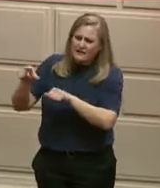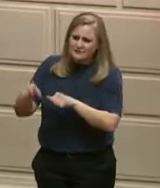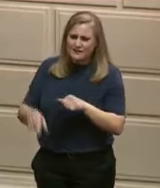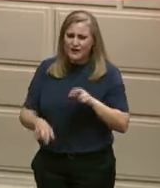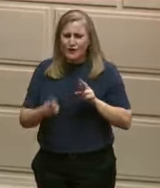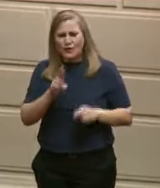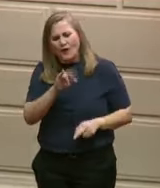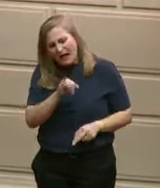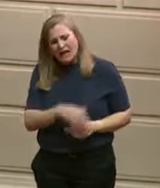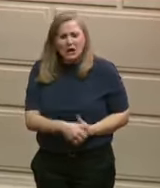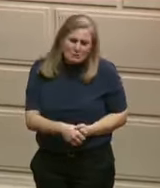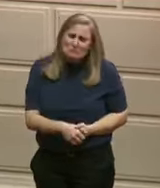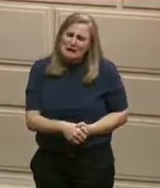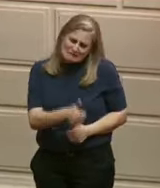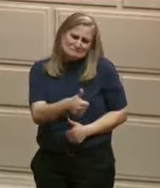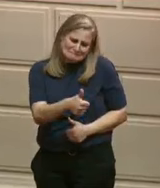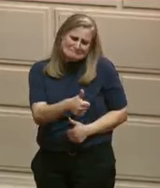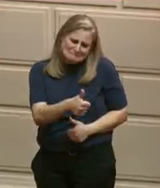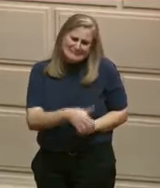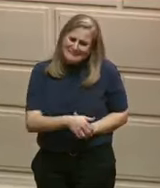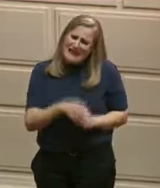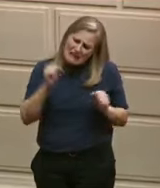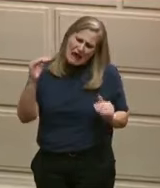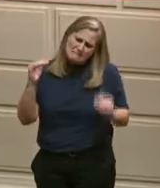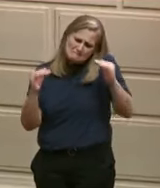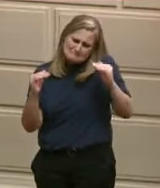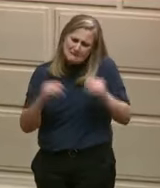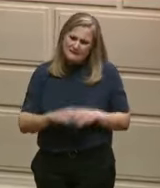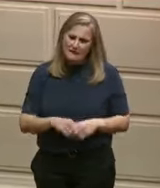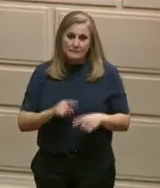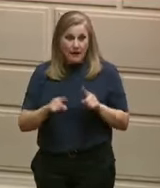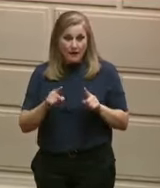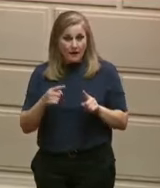well. Instead of dreaming of that possibility,